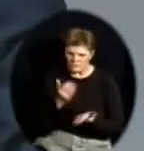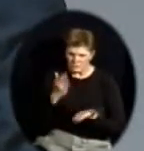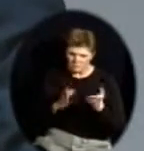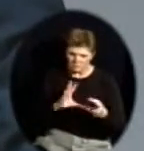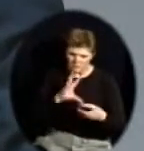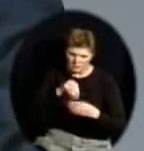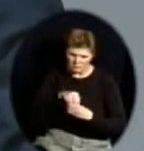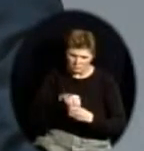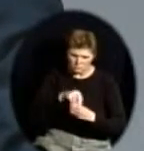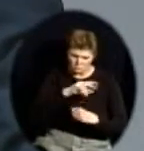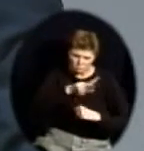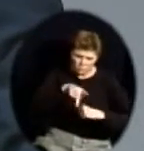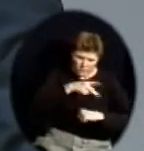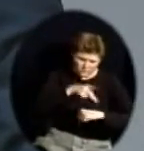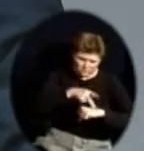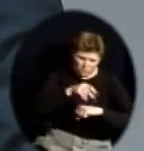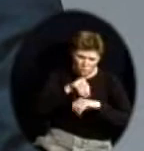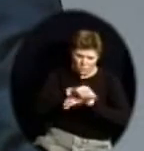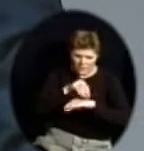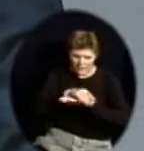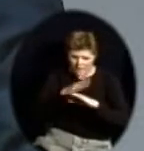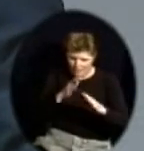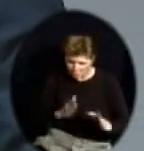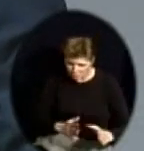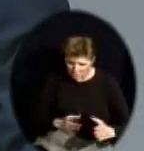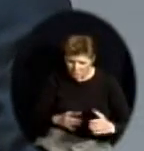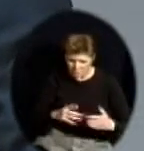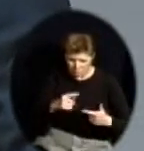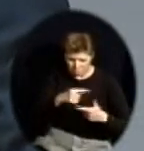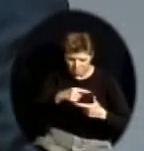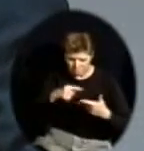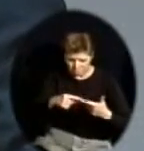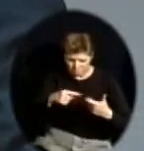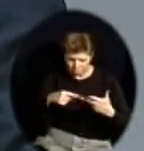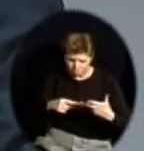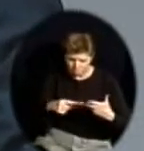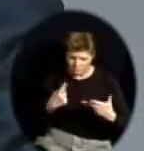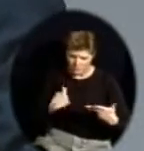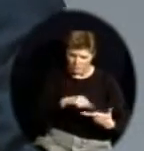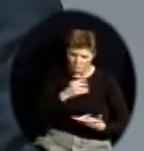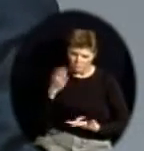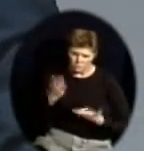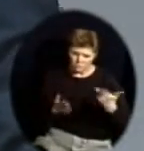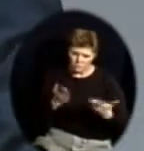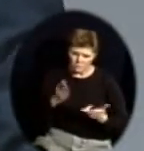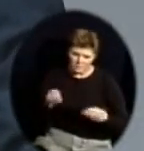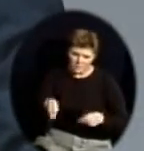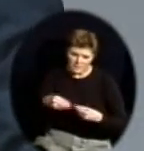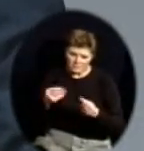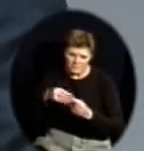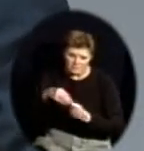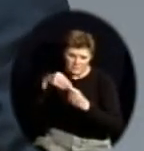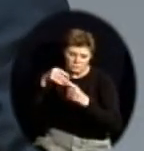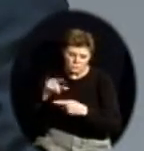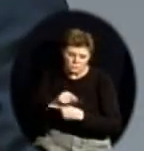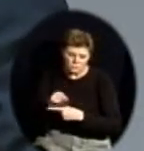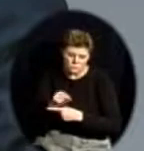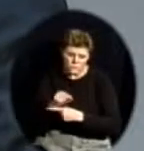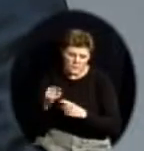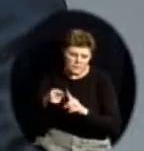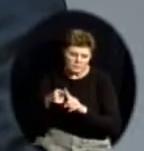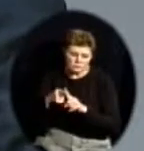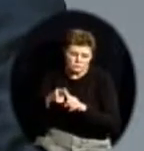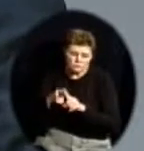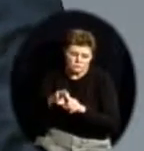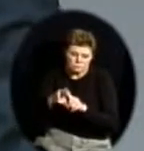the building 504 representative who we give special additional training to, the classroom teacher,